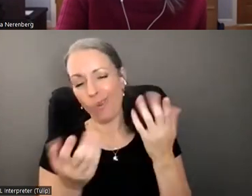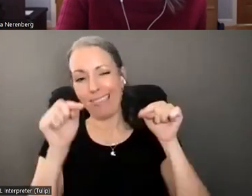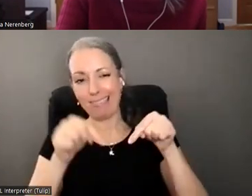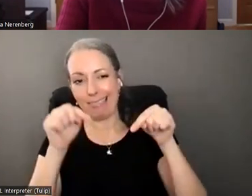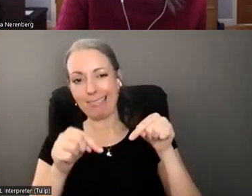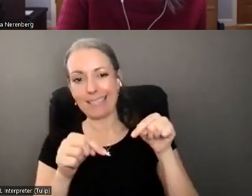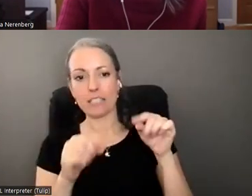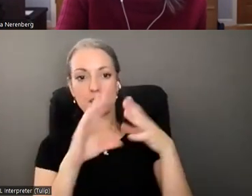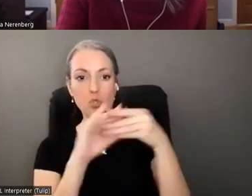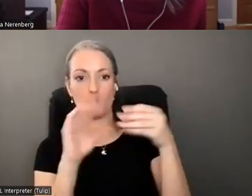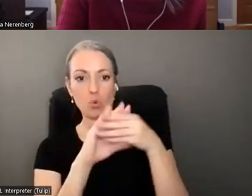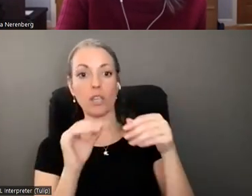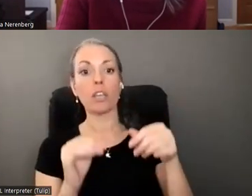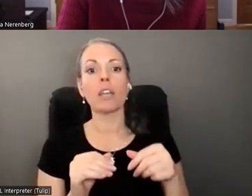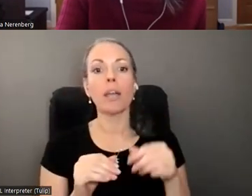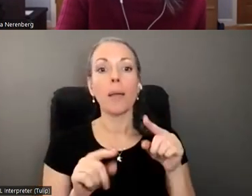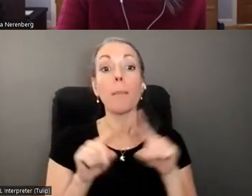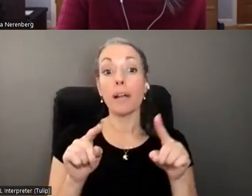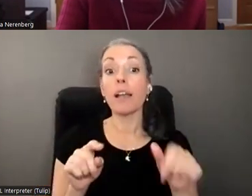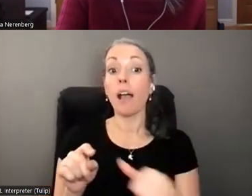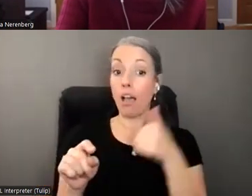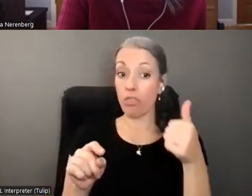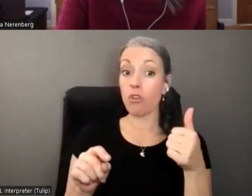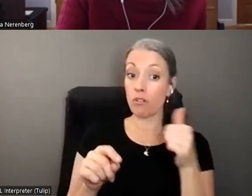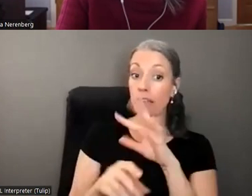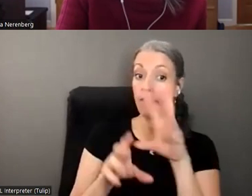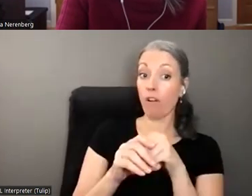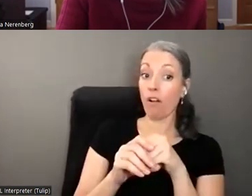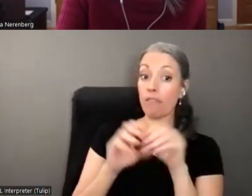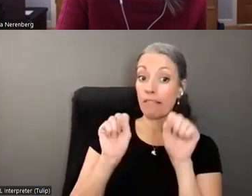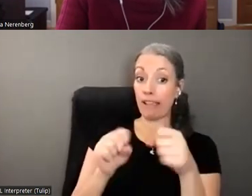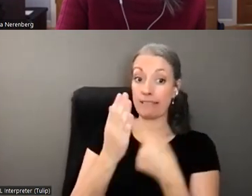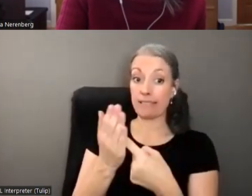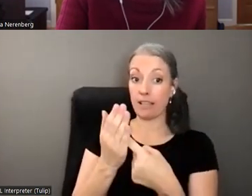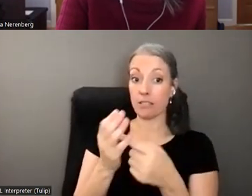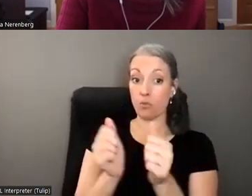story, but there certainly would be, um, a space for, for that discussion. Absolutely.